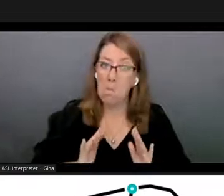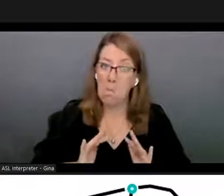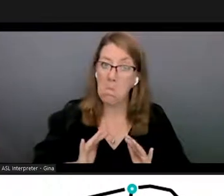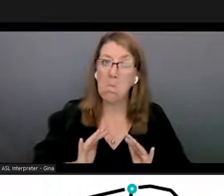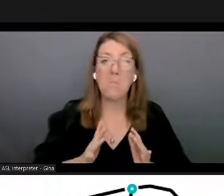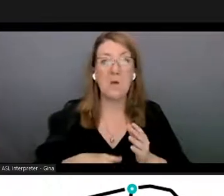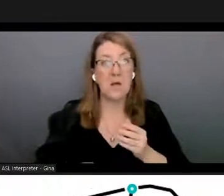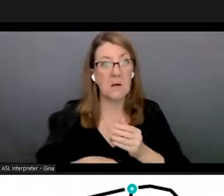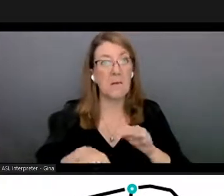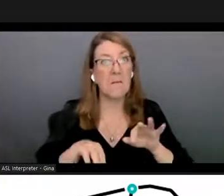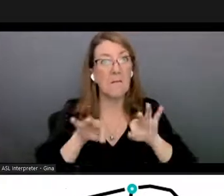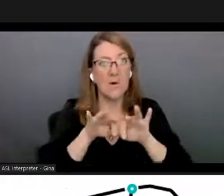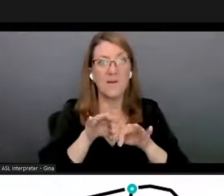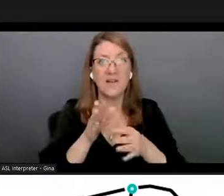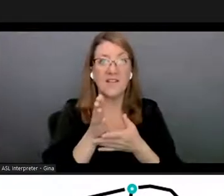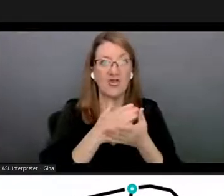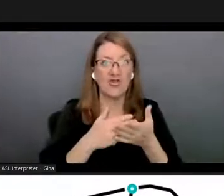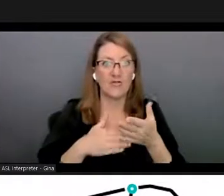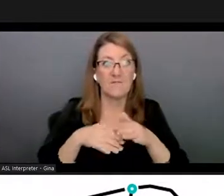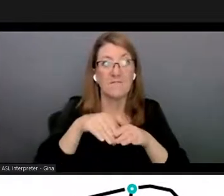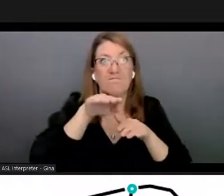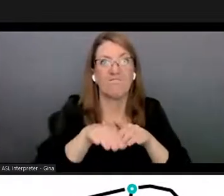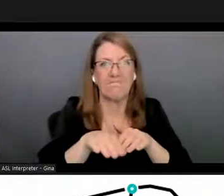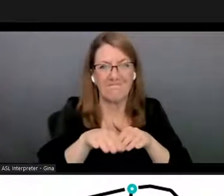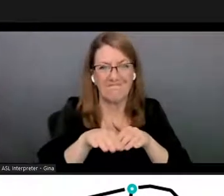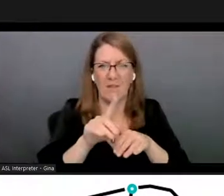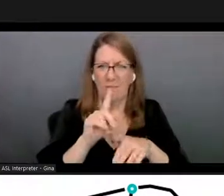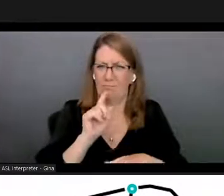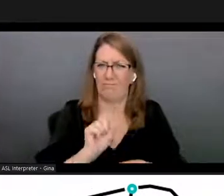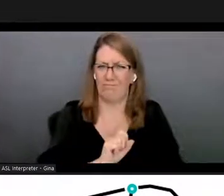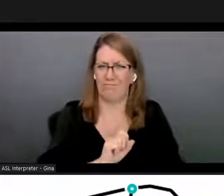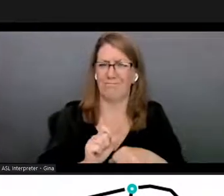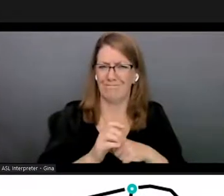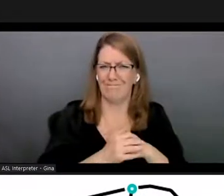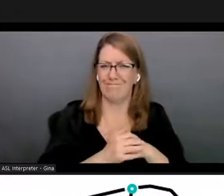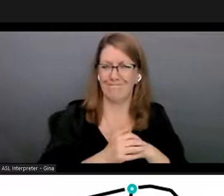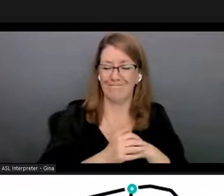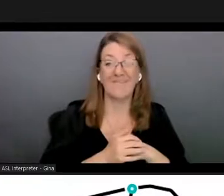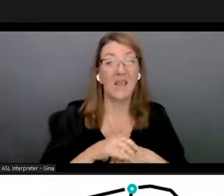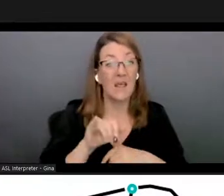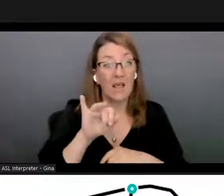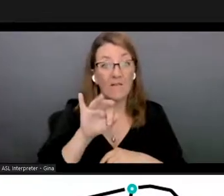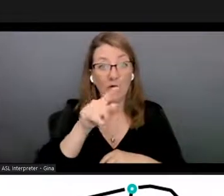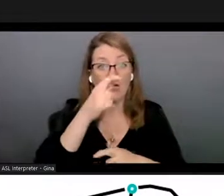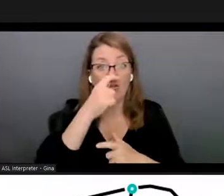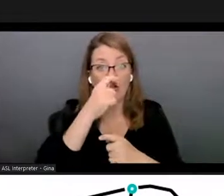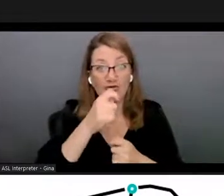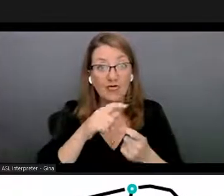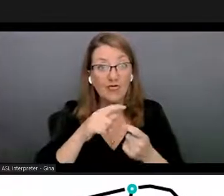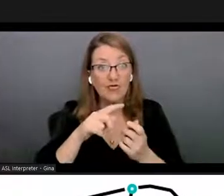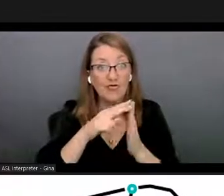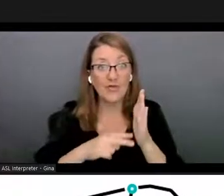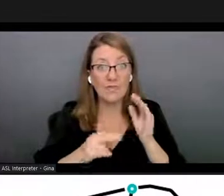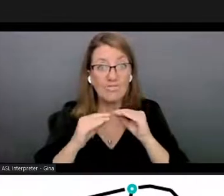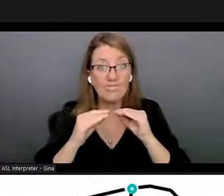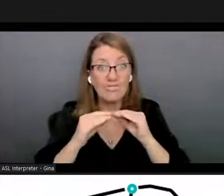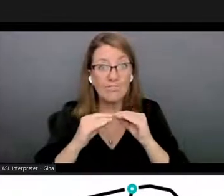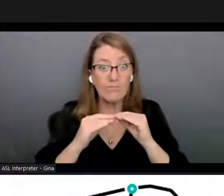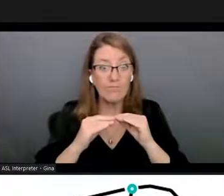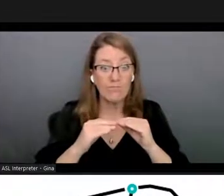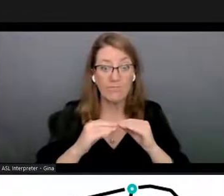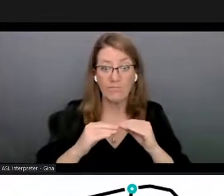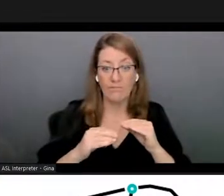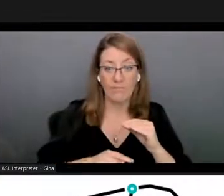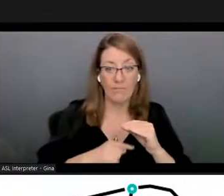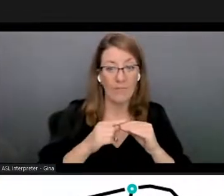additional steps for sure and if you're interested in reading more about uh